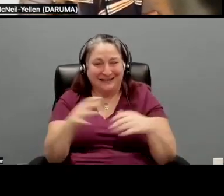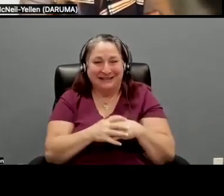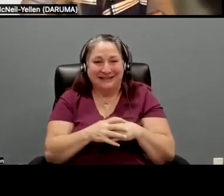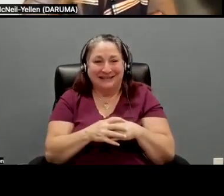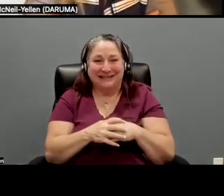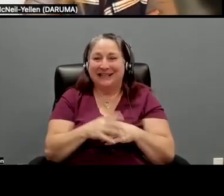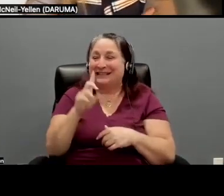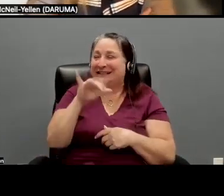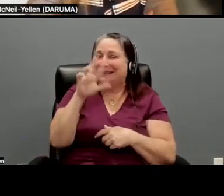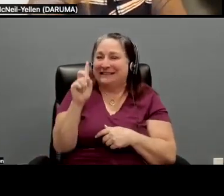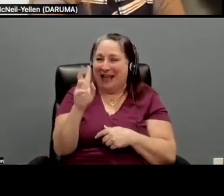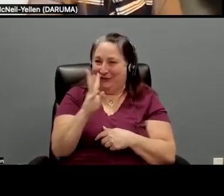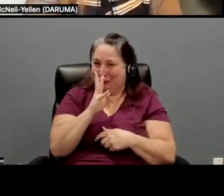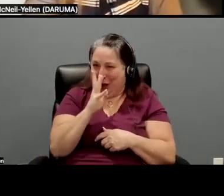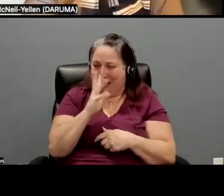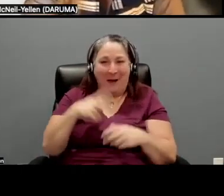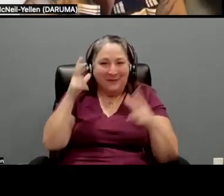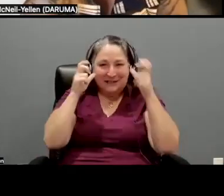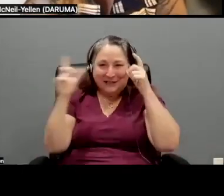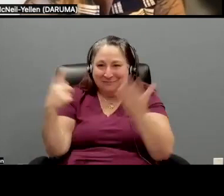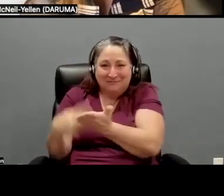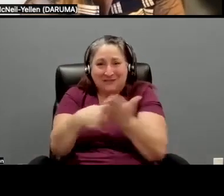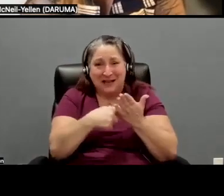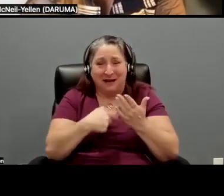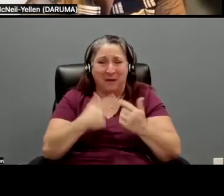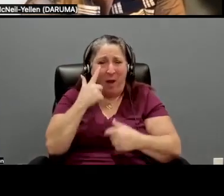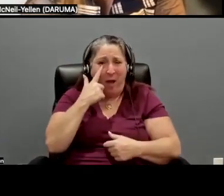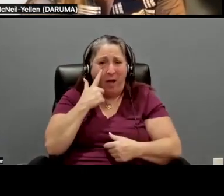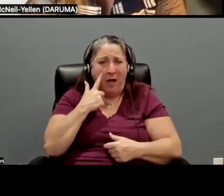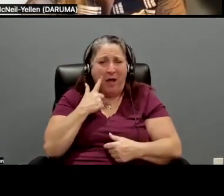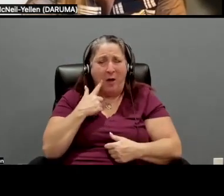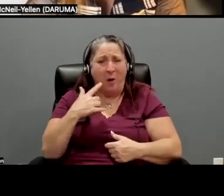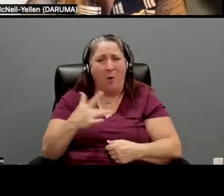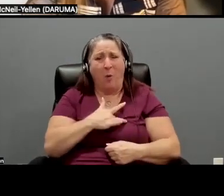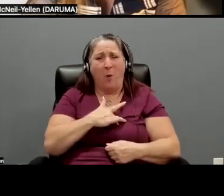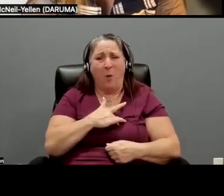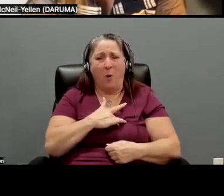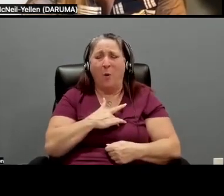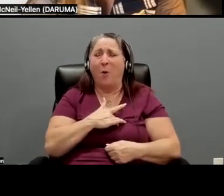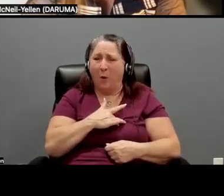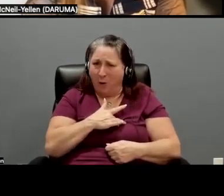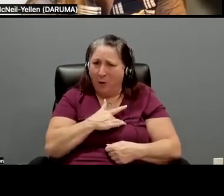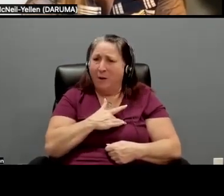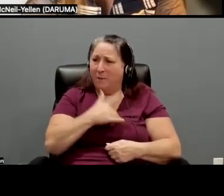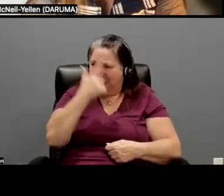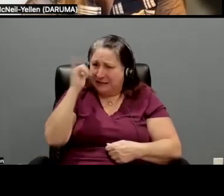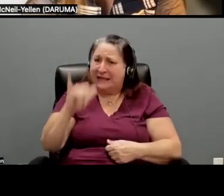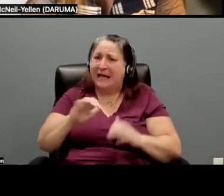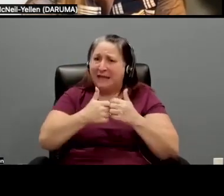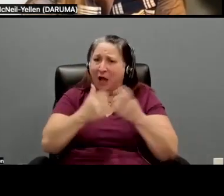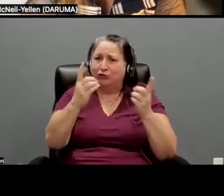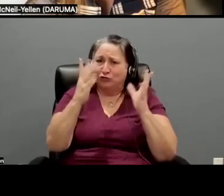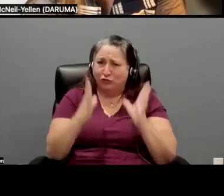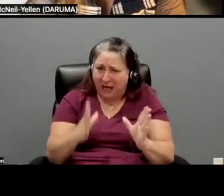all this conversation and it's making me tear up because this is how directors and producers